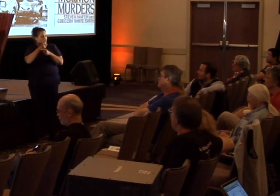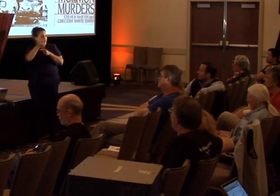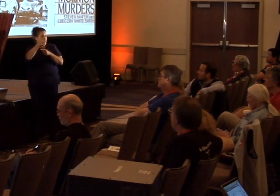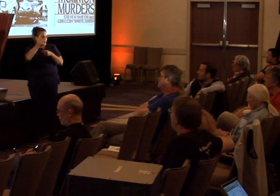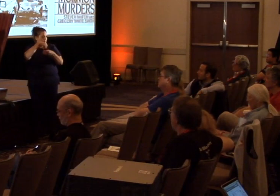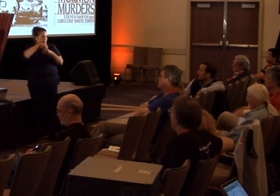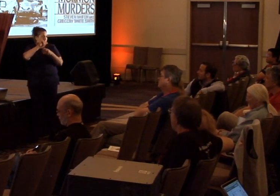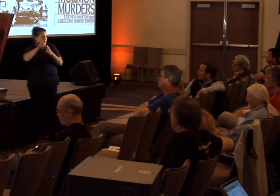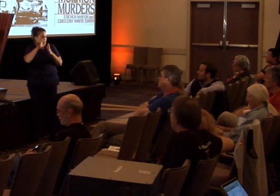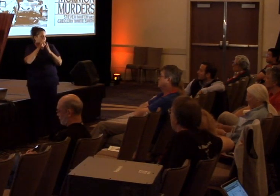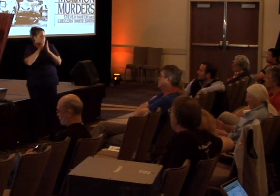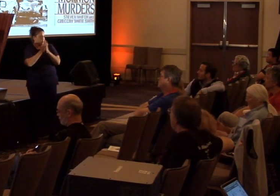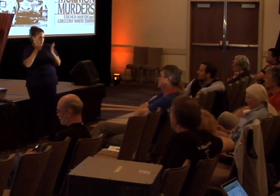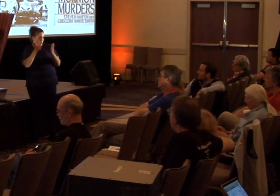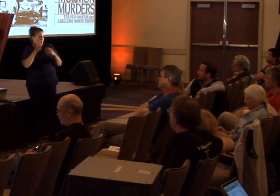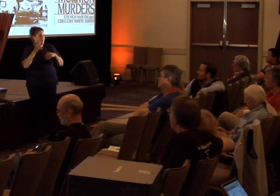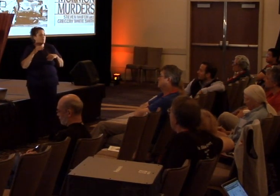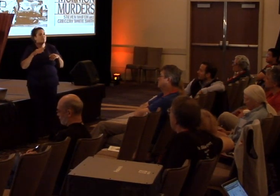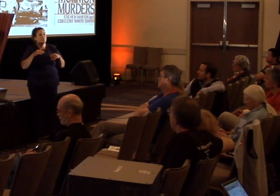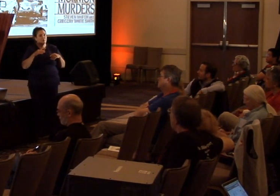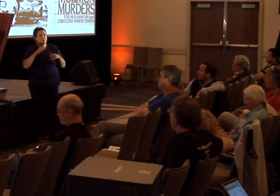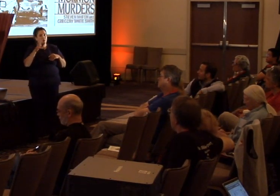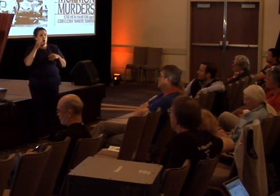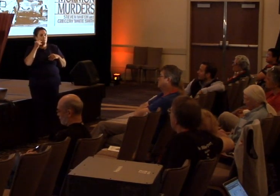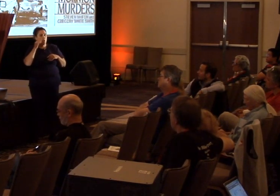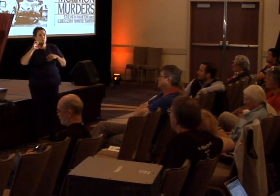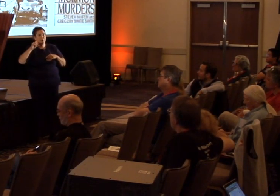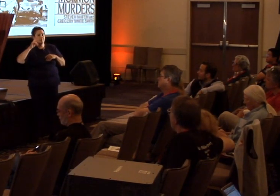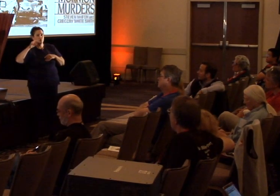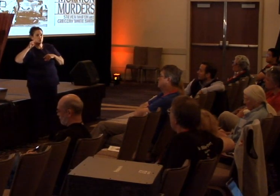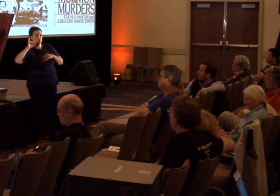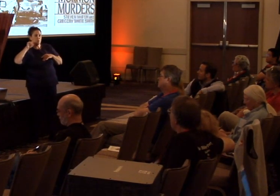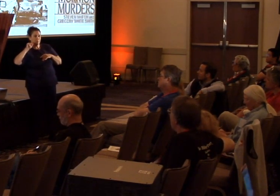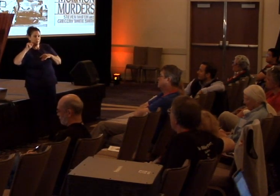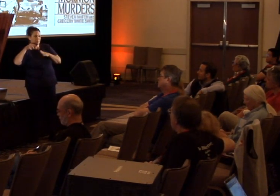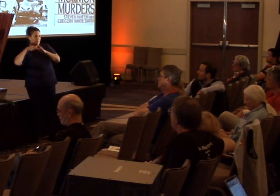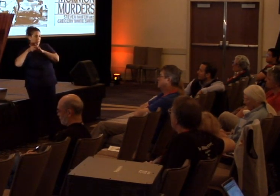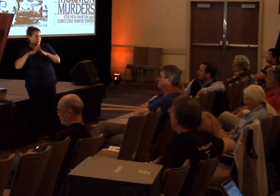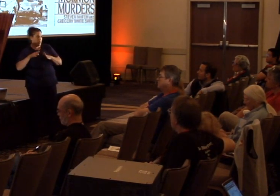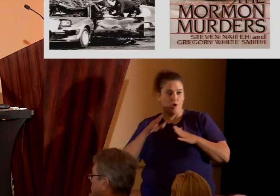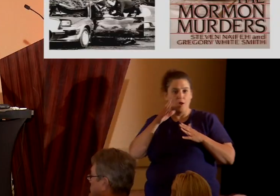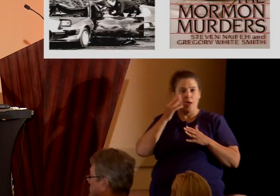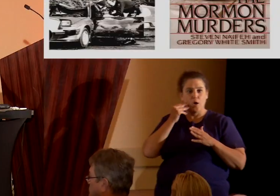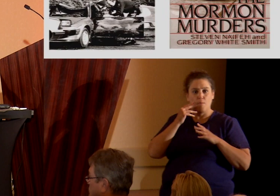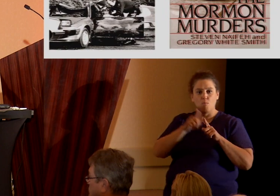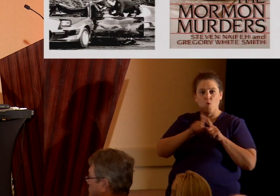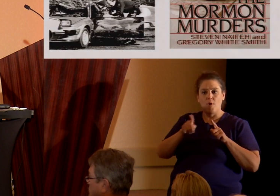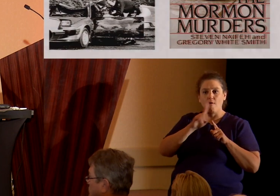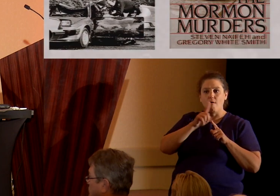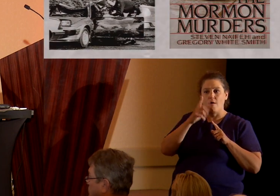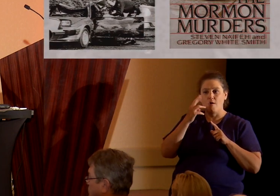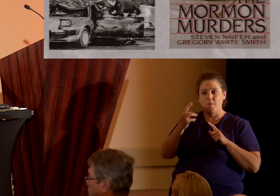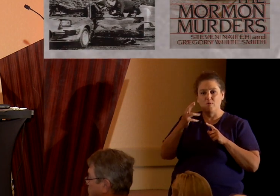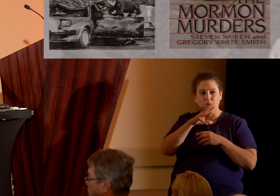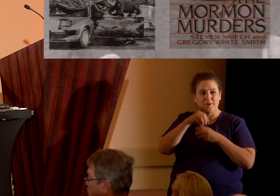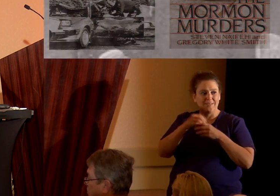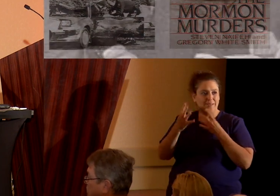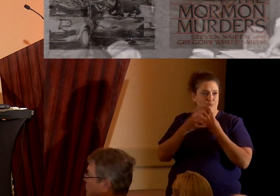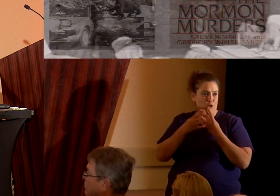book. So a, a Mormon extremist killer and a, a, a Mormon heretic are best buddies in prison.